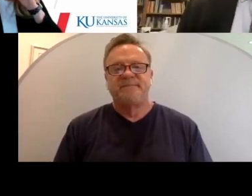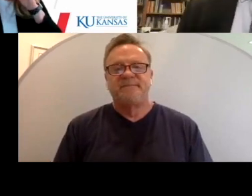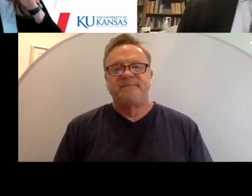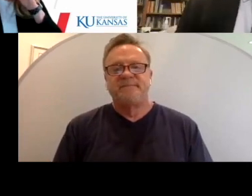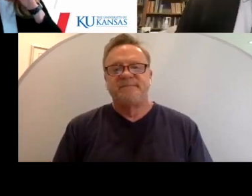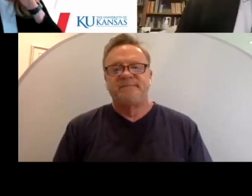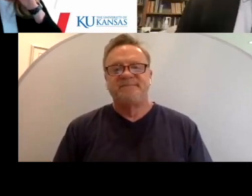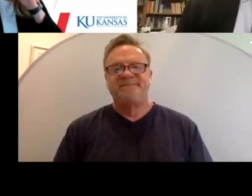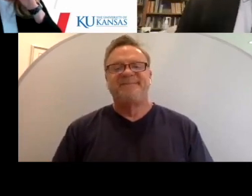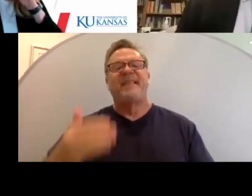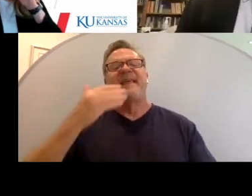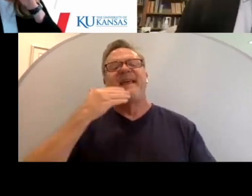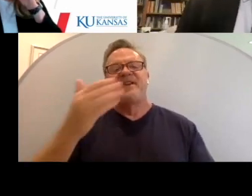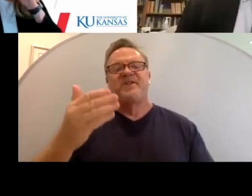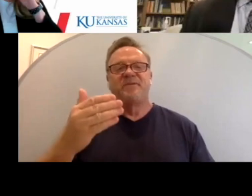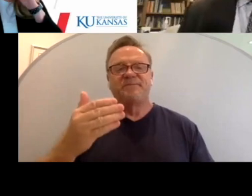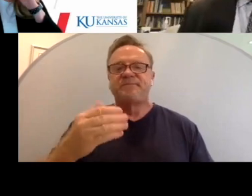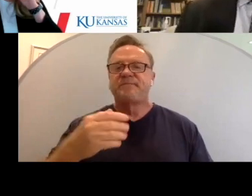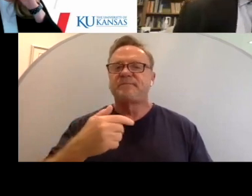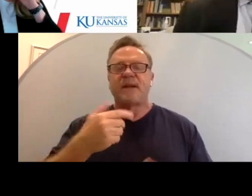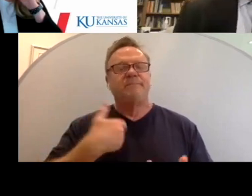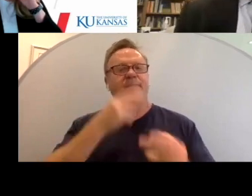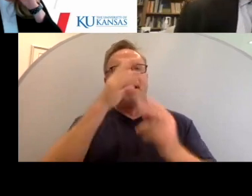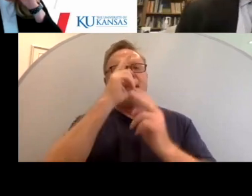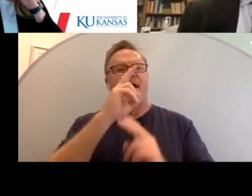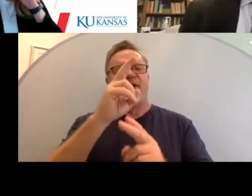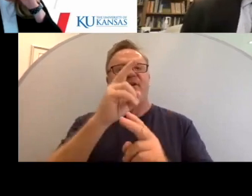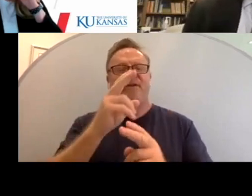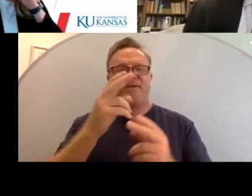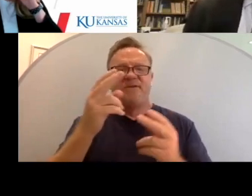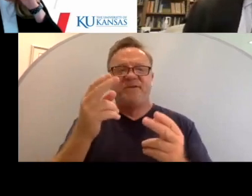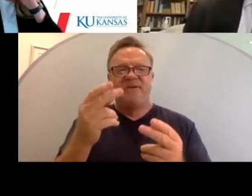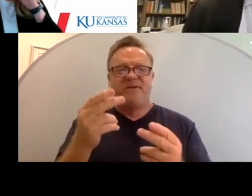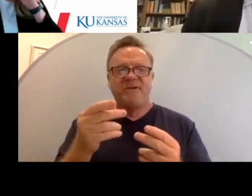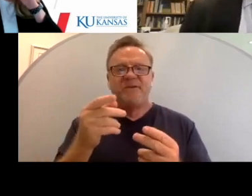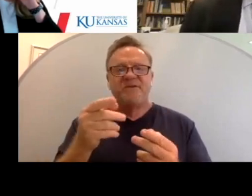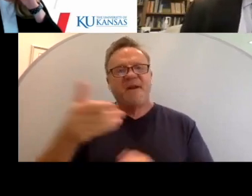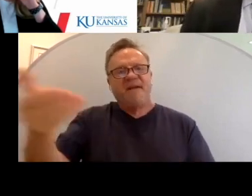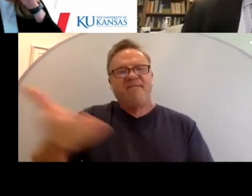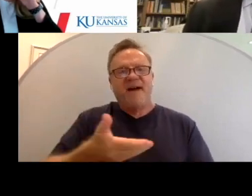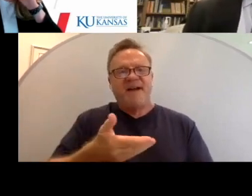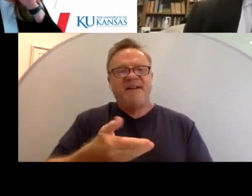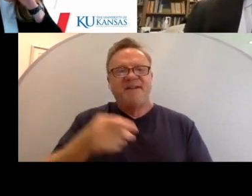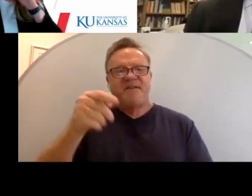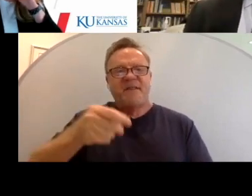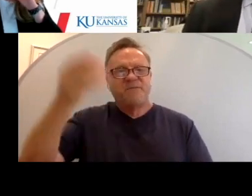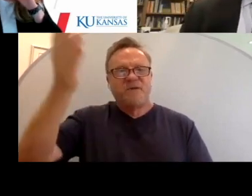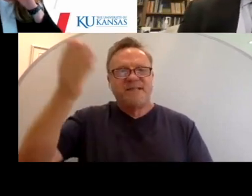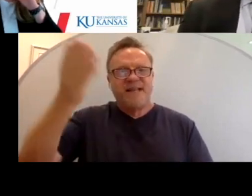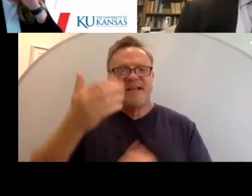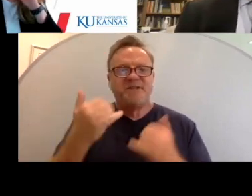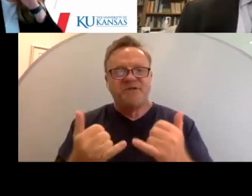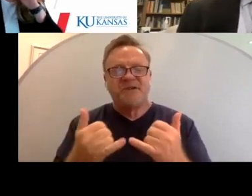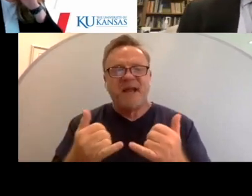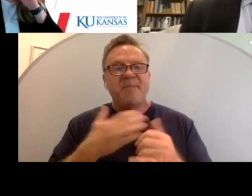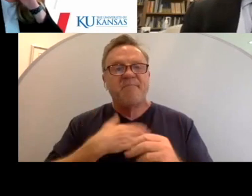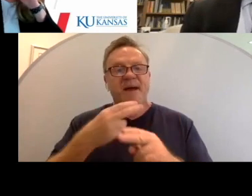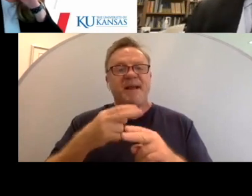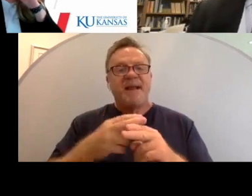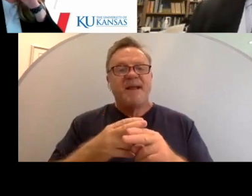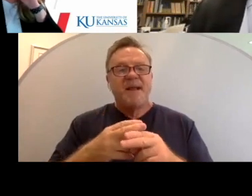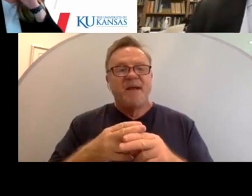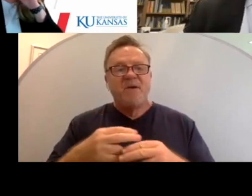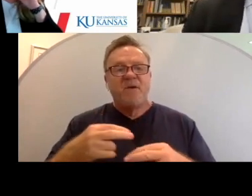Thank you. I am honored to have been invited to this presentation today. My name is